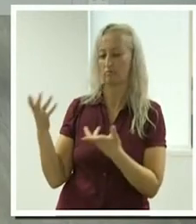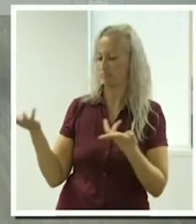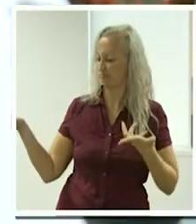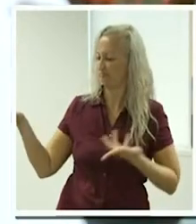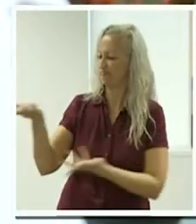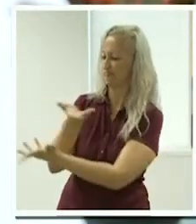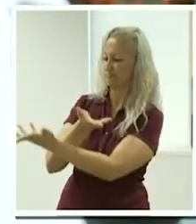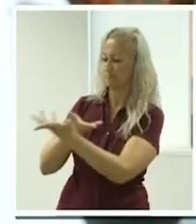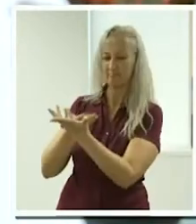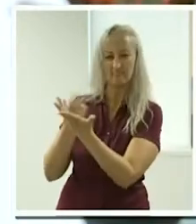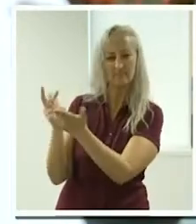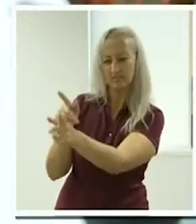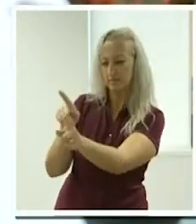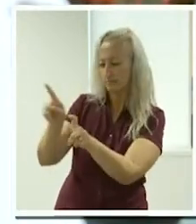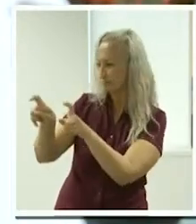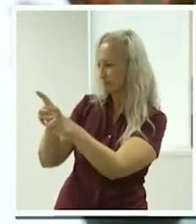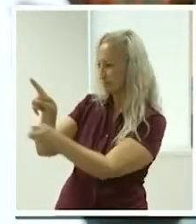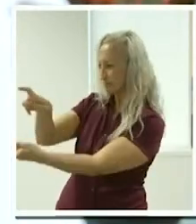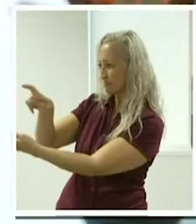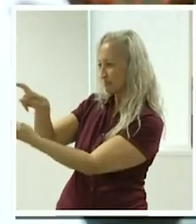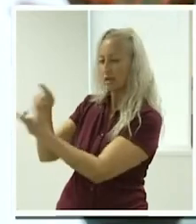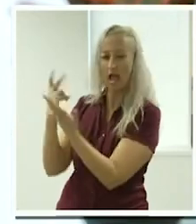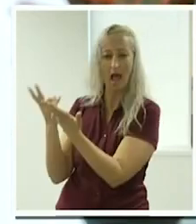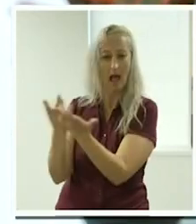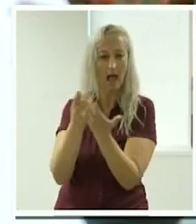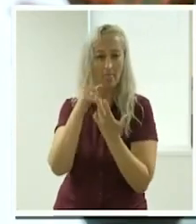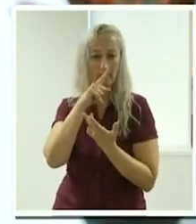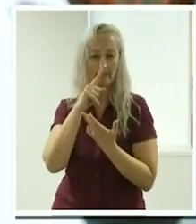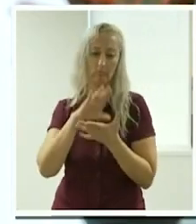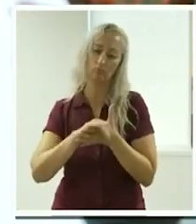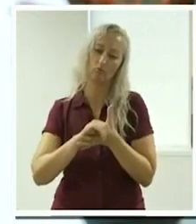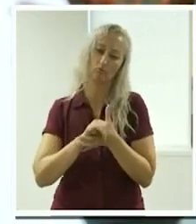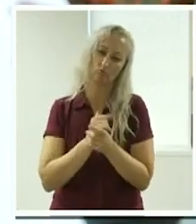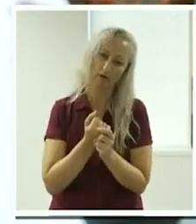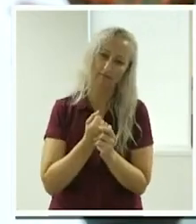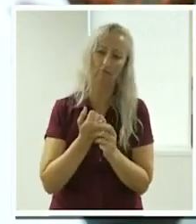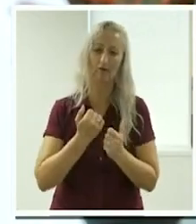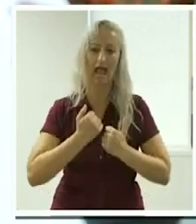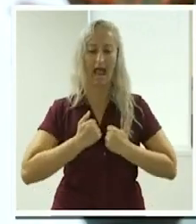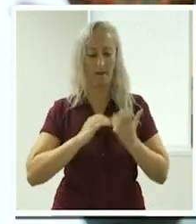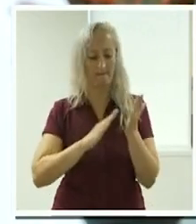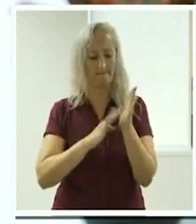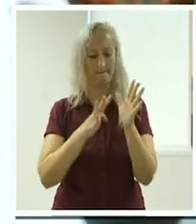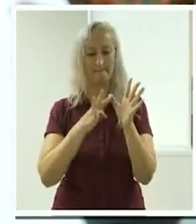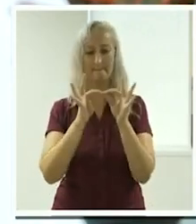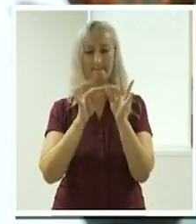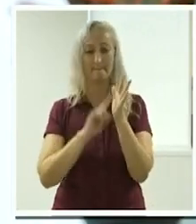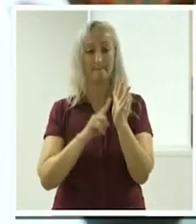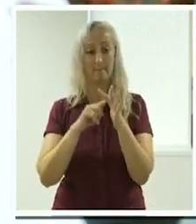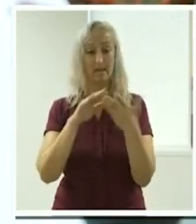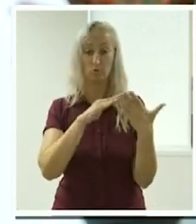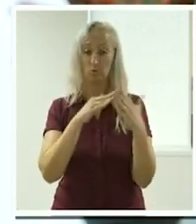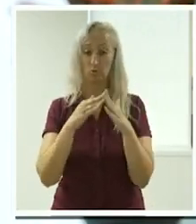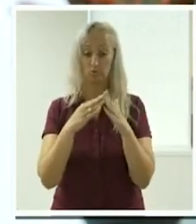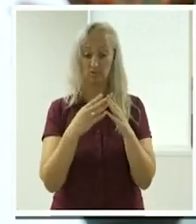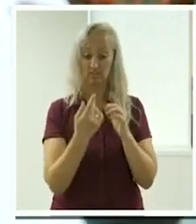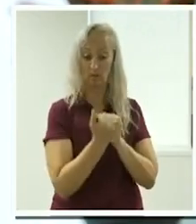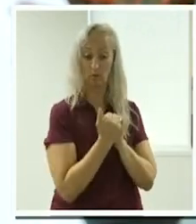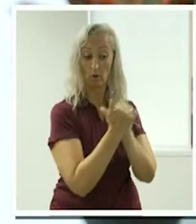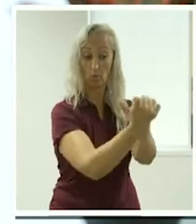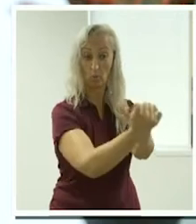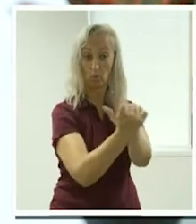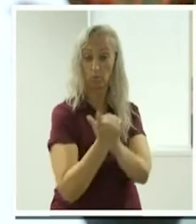other and we are really grateful that we have the community on mabel that wants to co-design the solutions that wants to